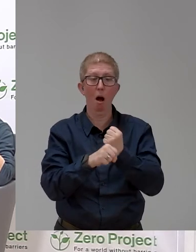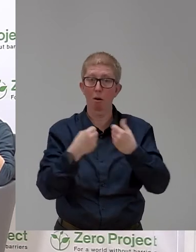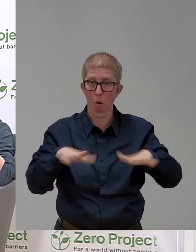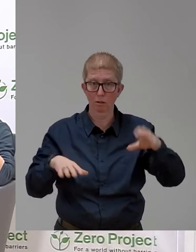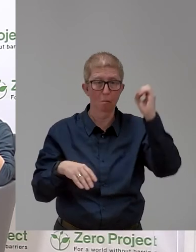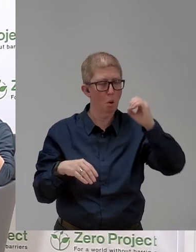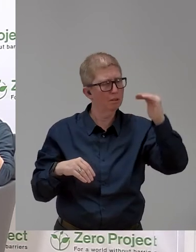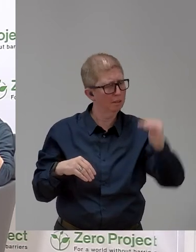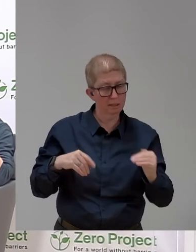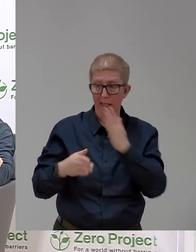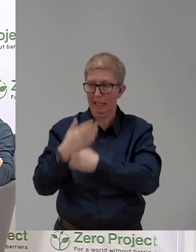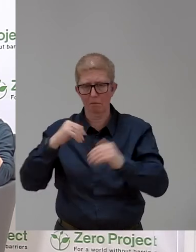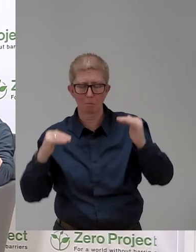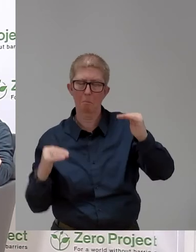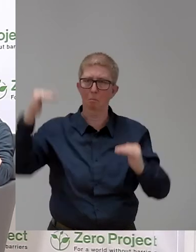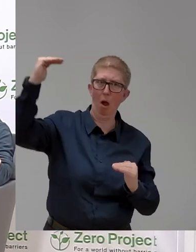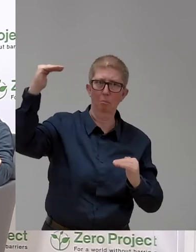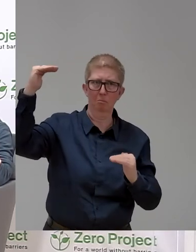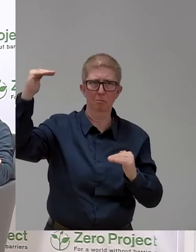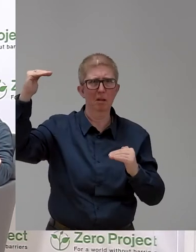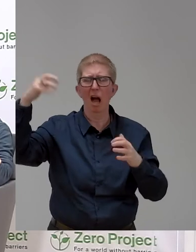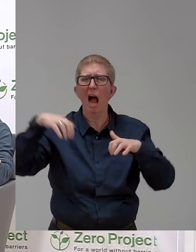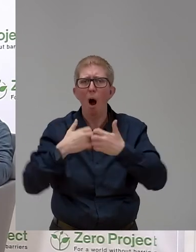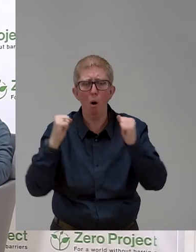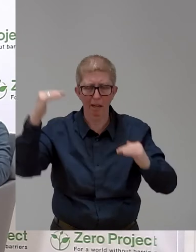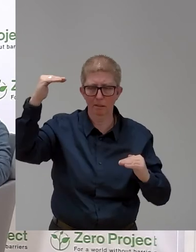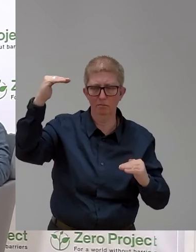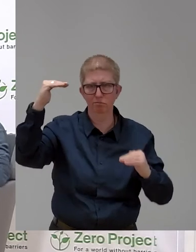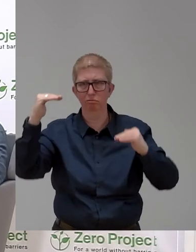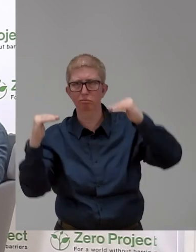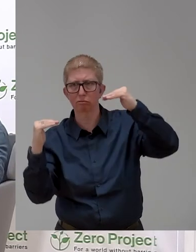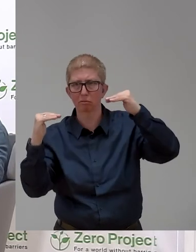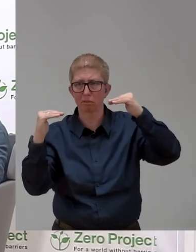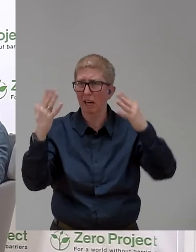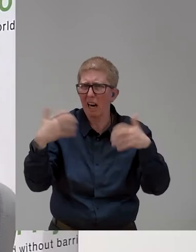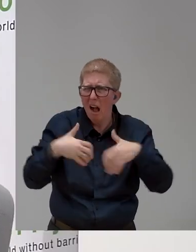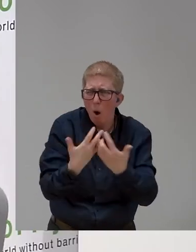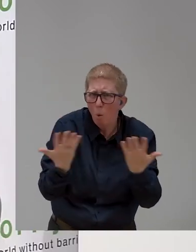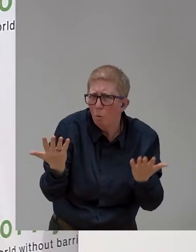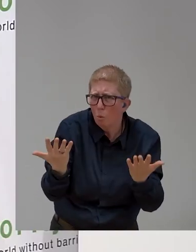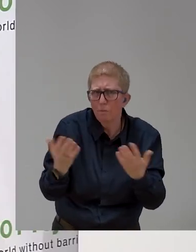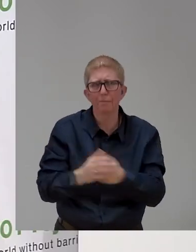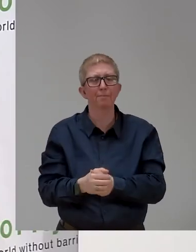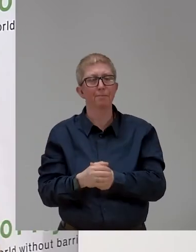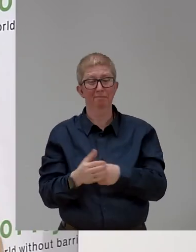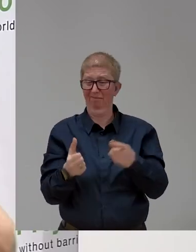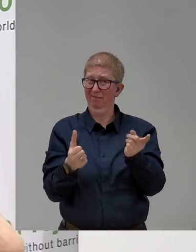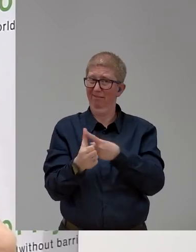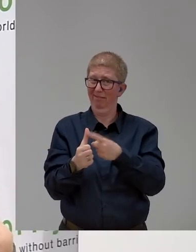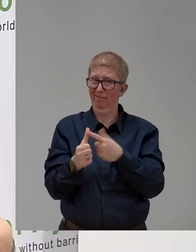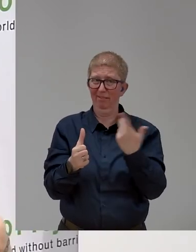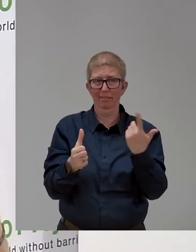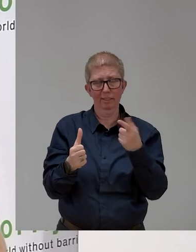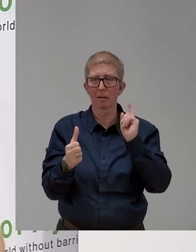I think, first of all, it's very good that we have the data, because data show the gap. And from the